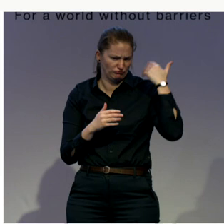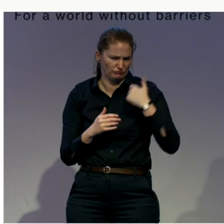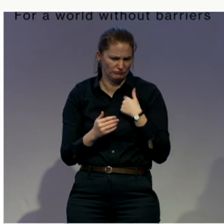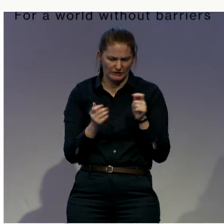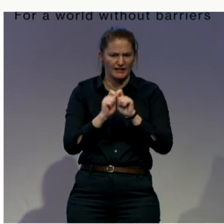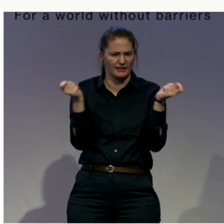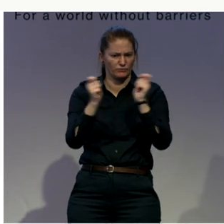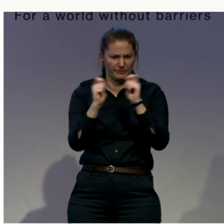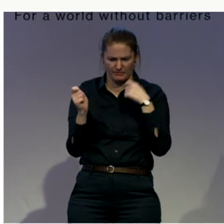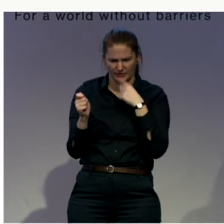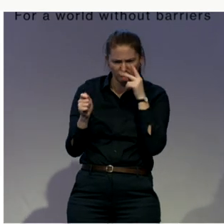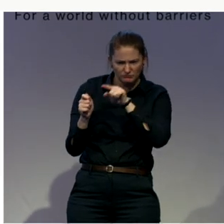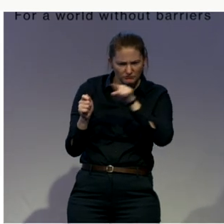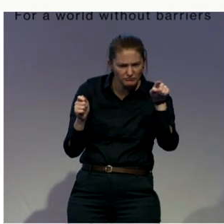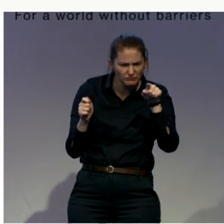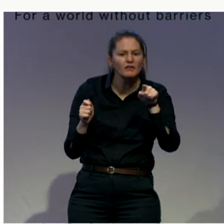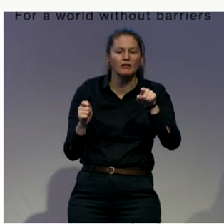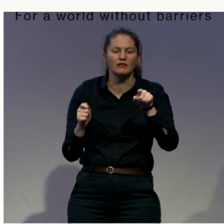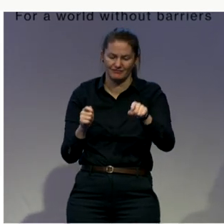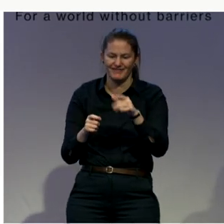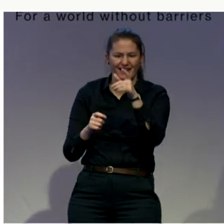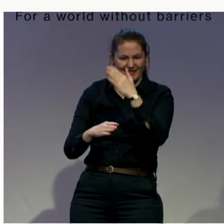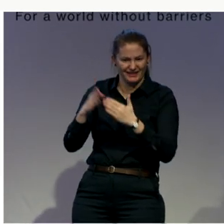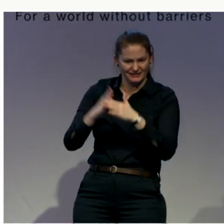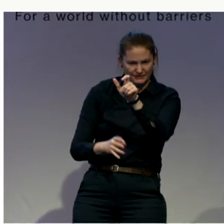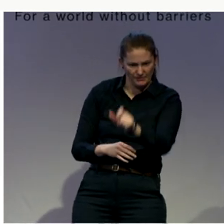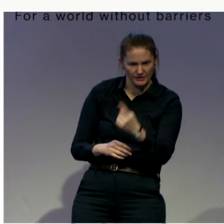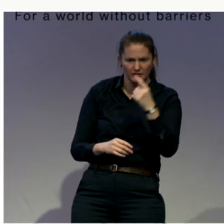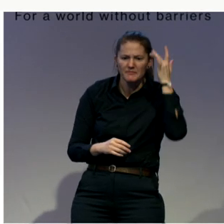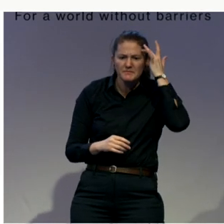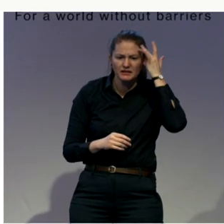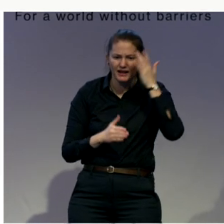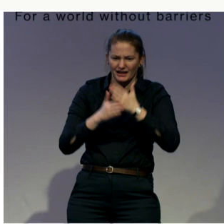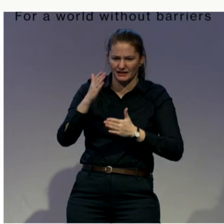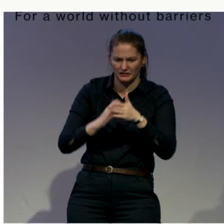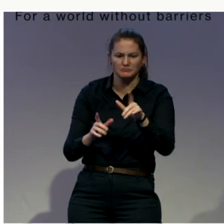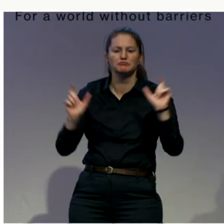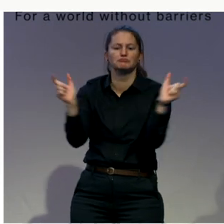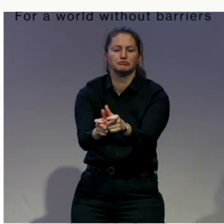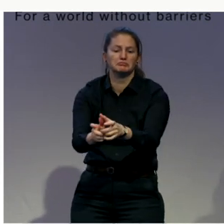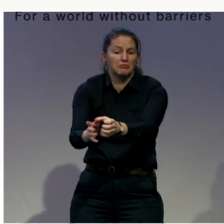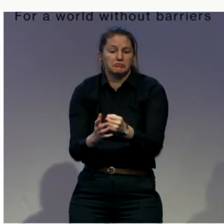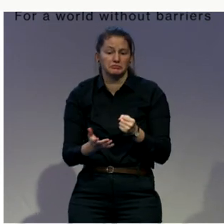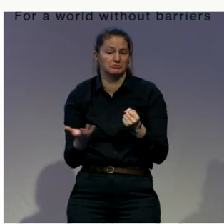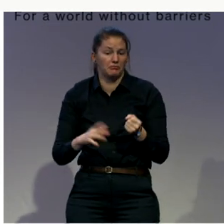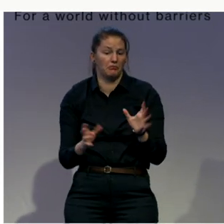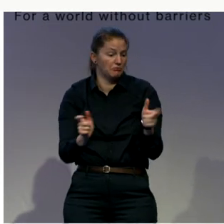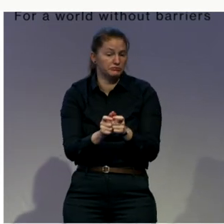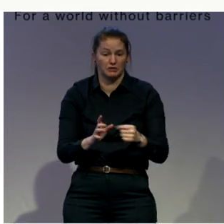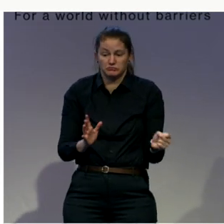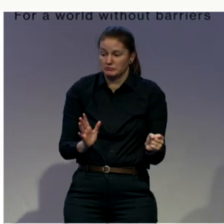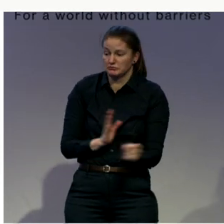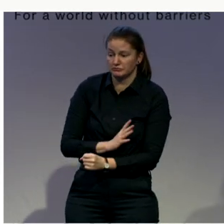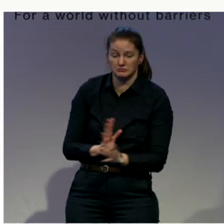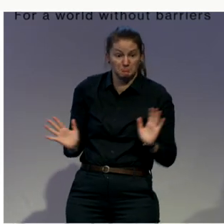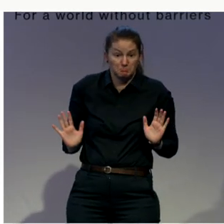health issue had been arbitrarily arrested. And this is very sad because it